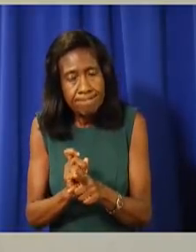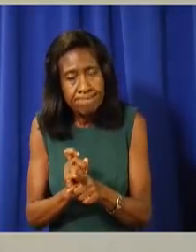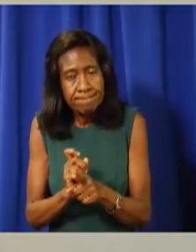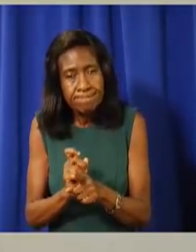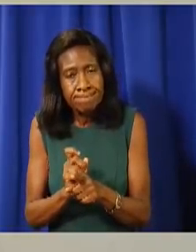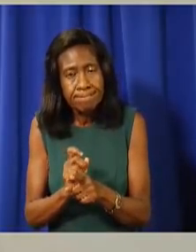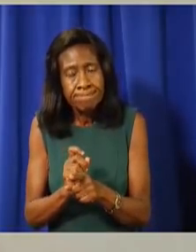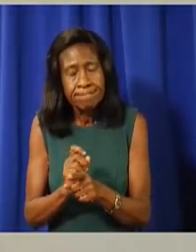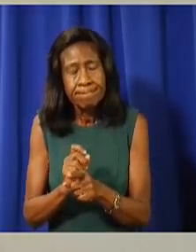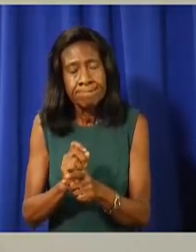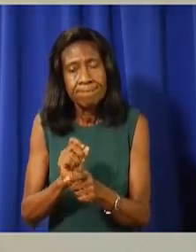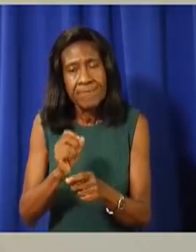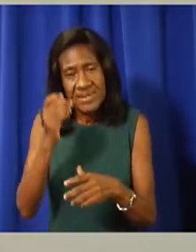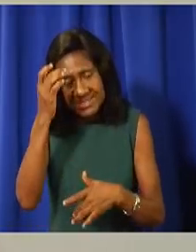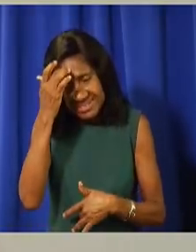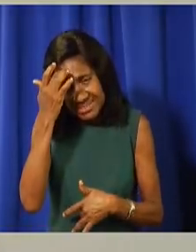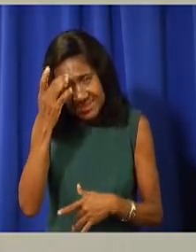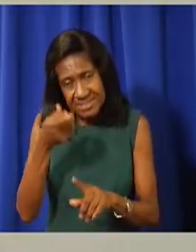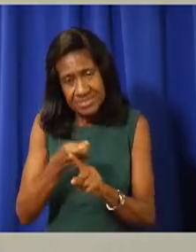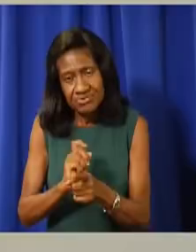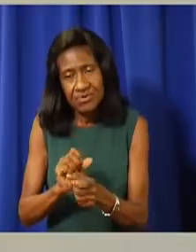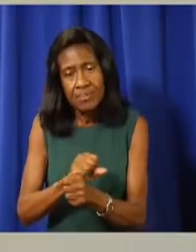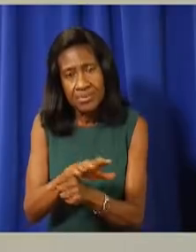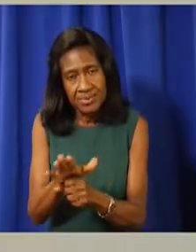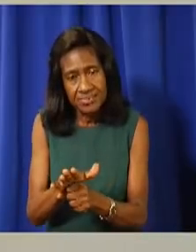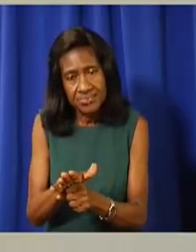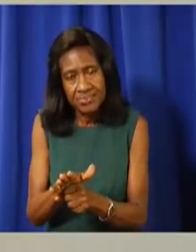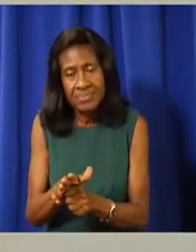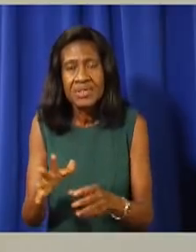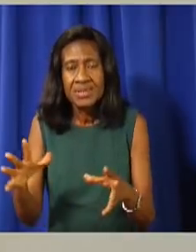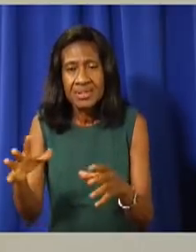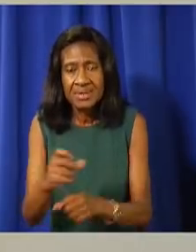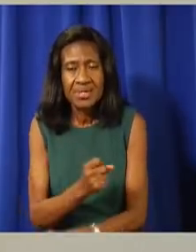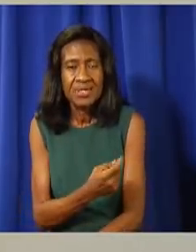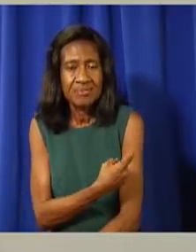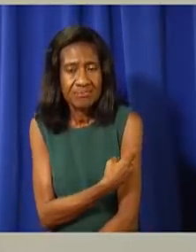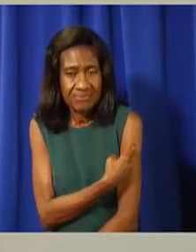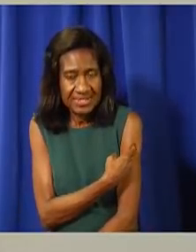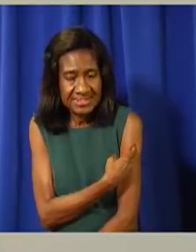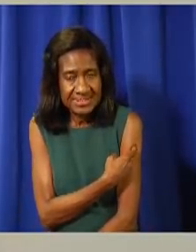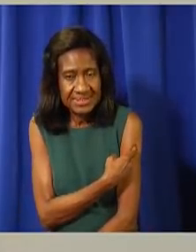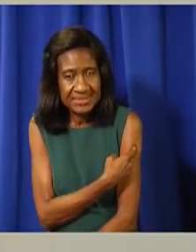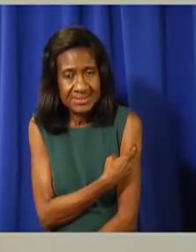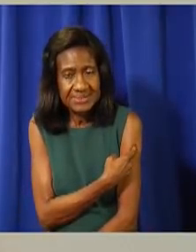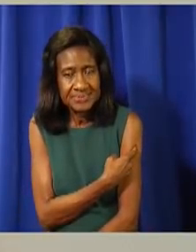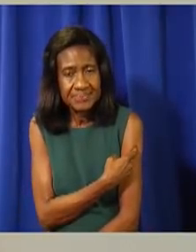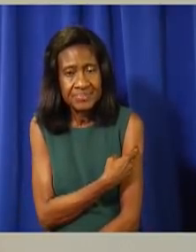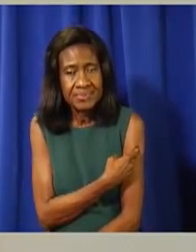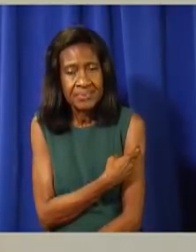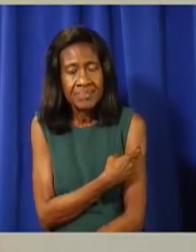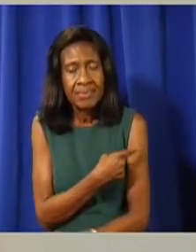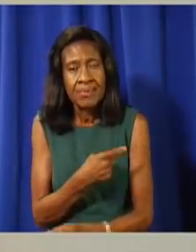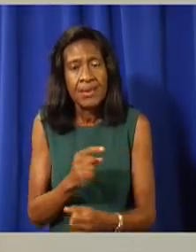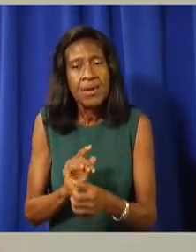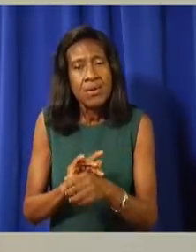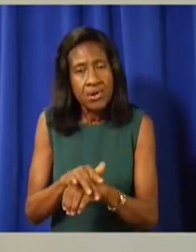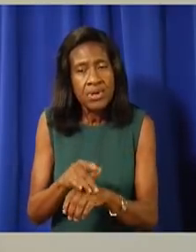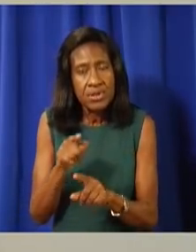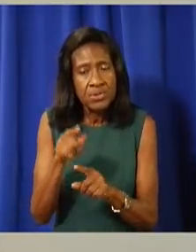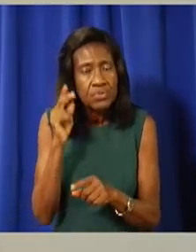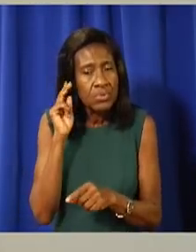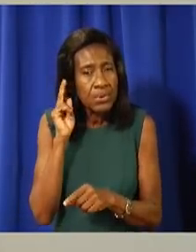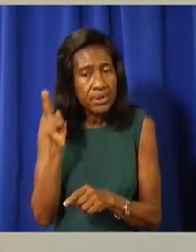death by getting vaccinated against COVID-19. As you heard earlier, since February of